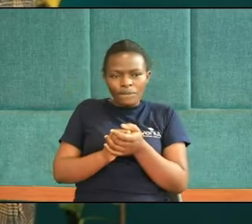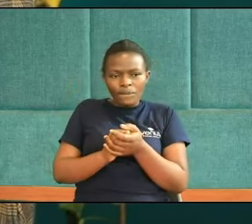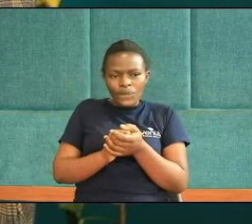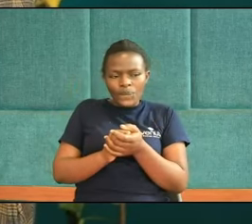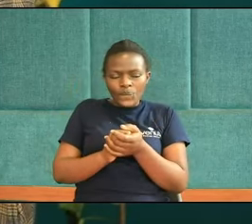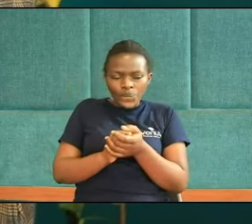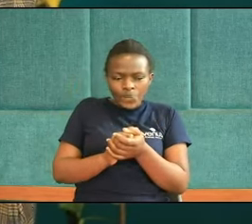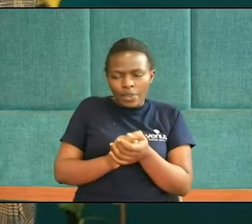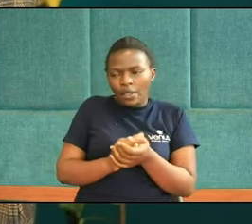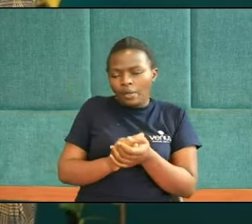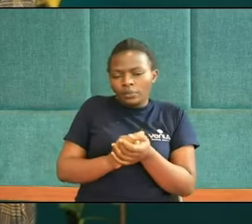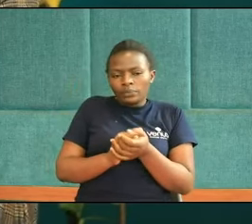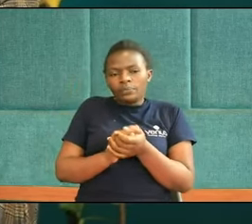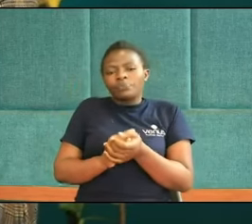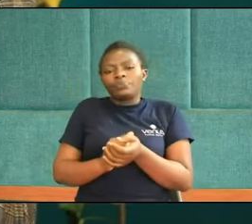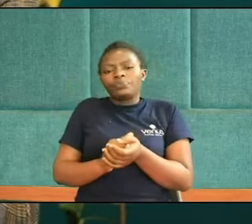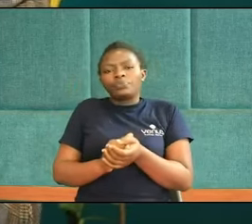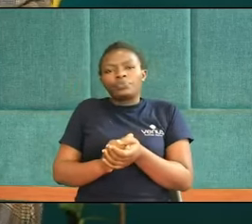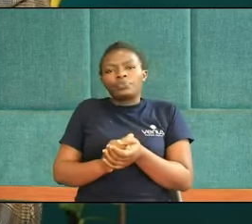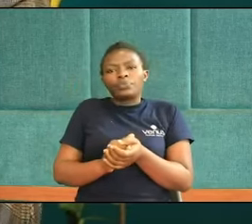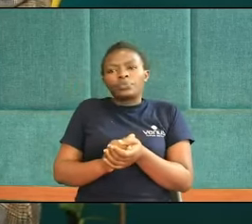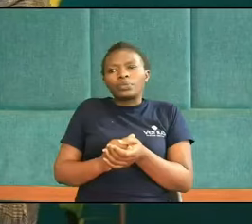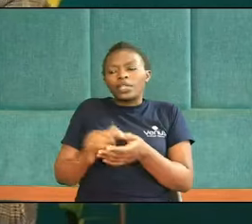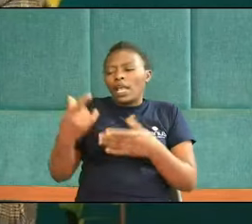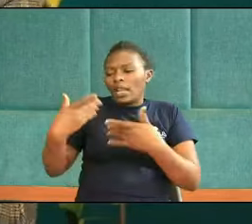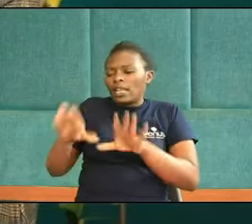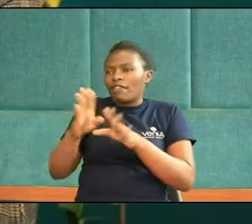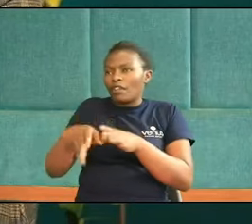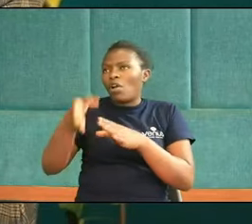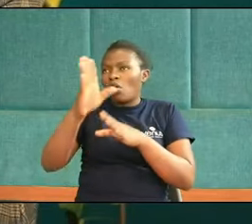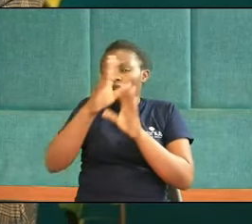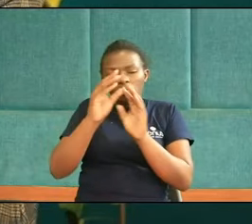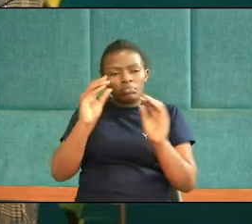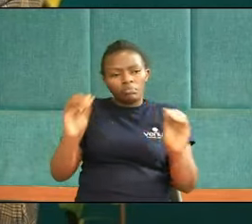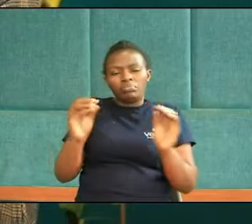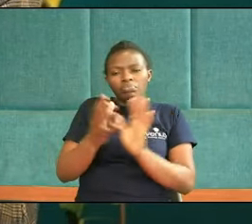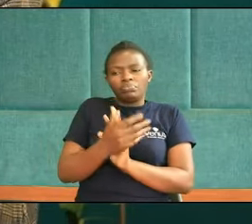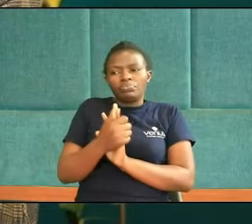Subliminally It says You know Do not deny God Ideally Yeah